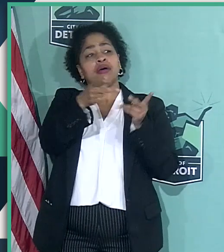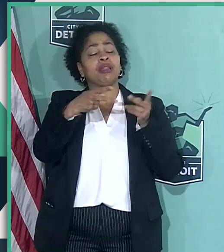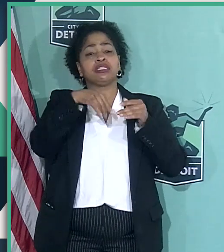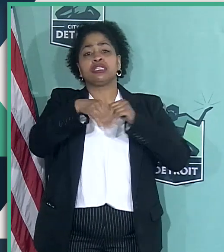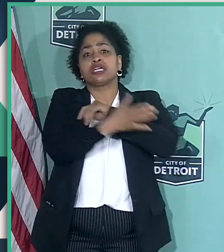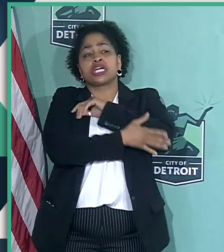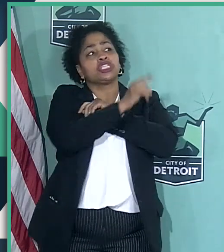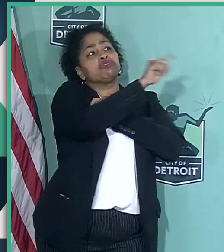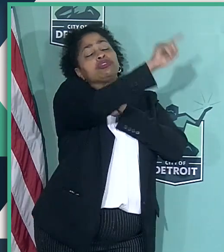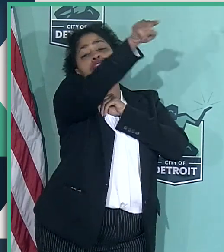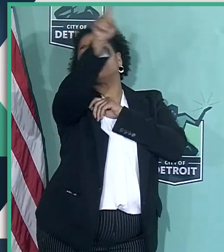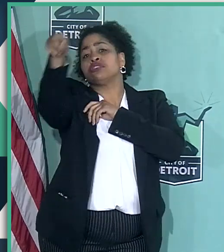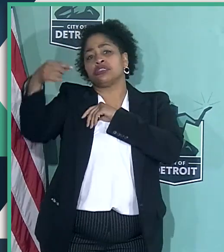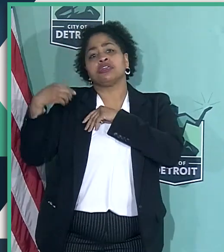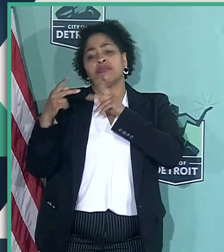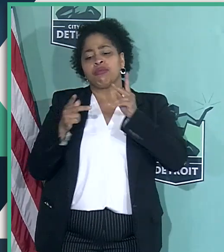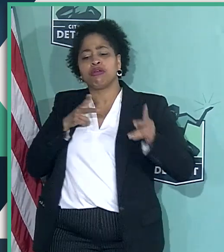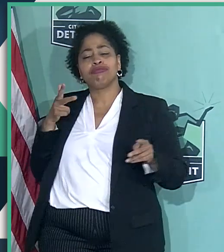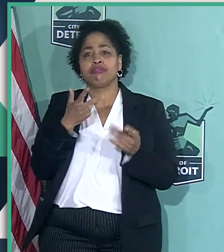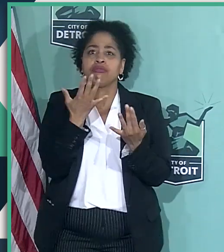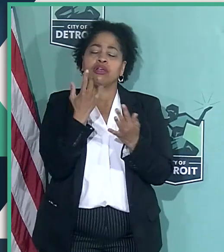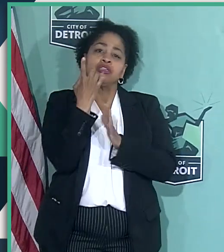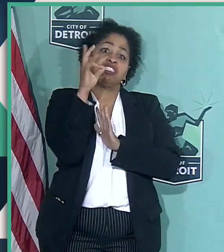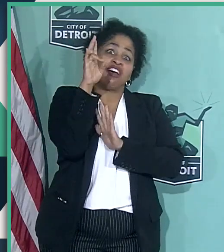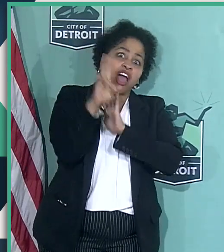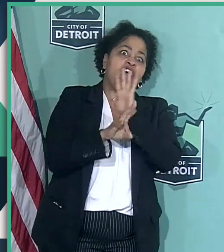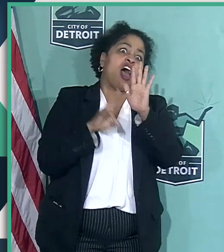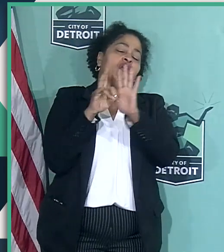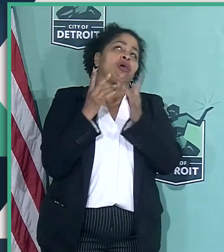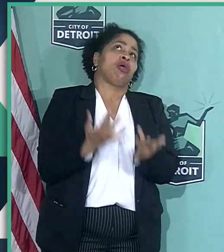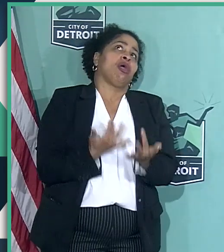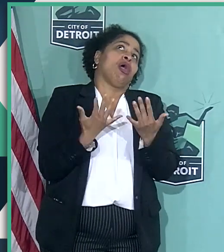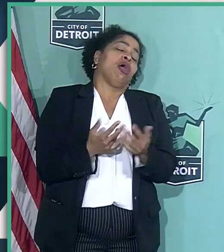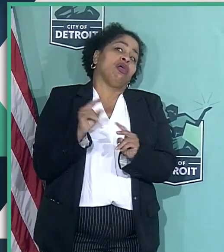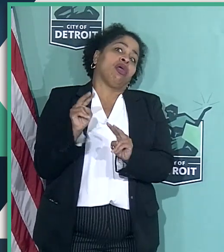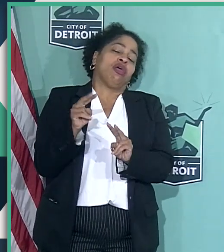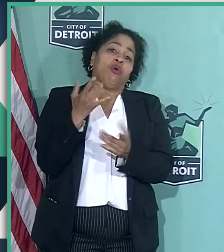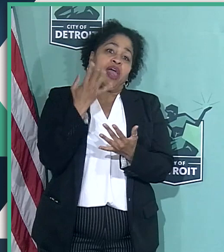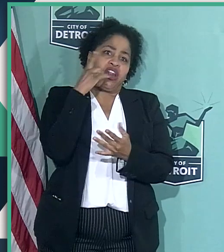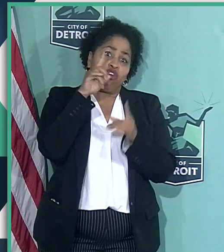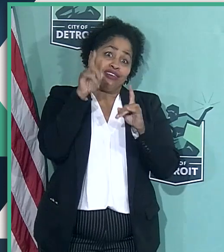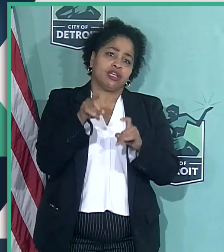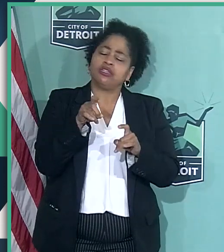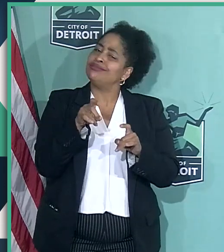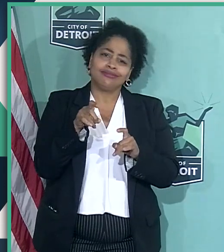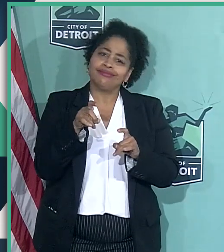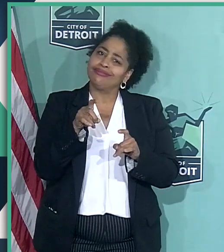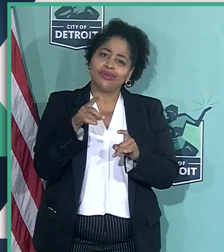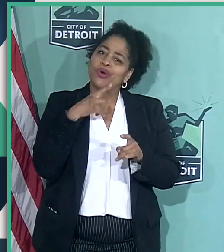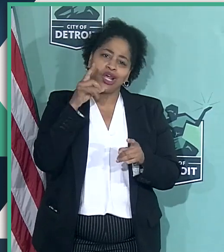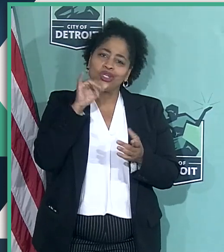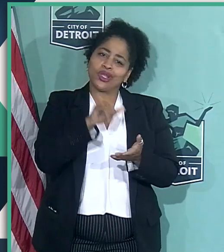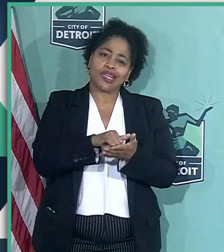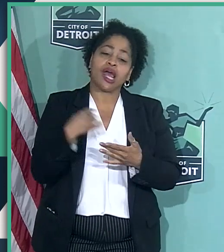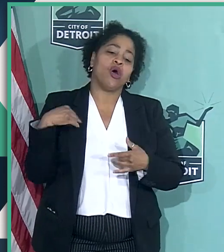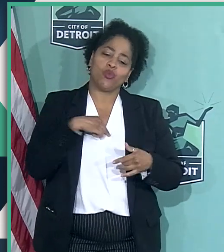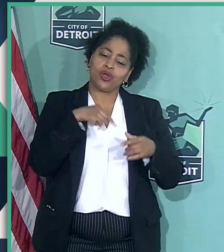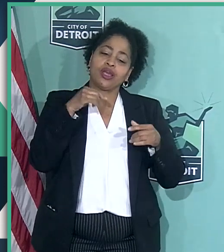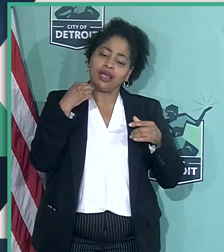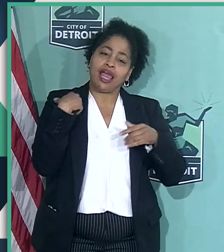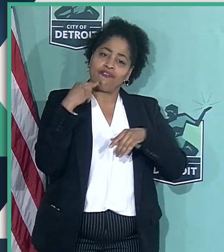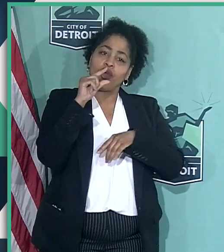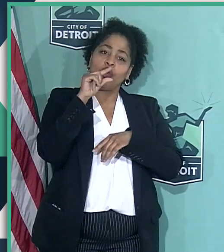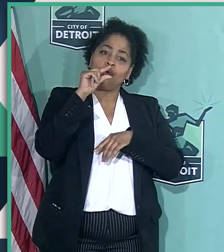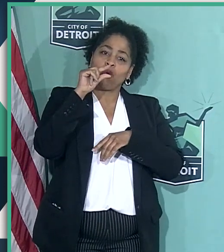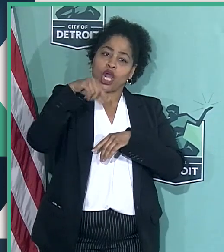waiting for a swab. We don't do that because Quicken has been good enough to set up a call-in center. And so, you can get an appointment within 24